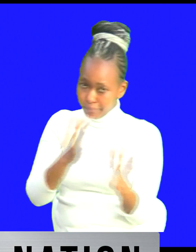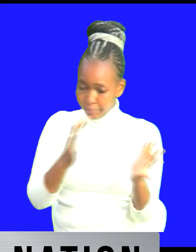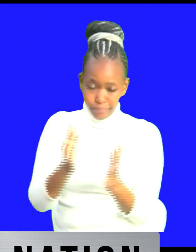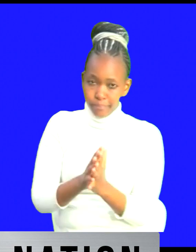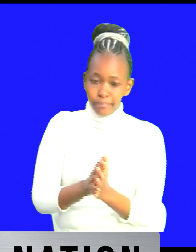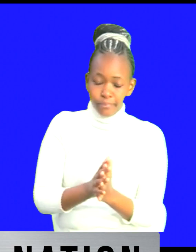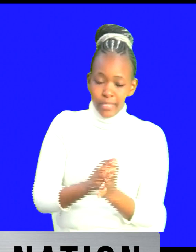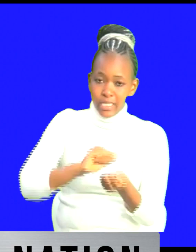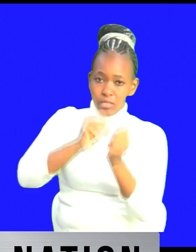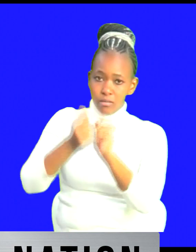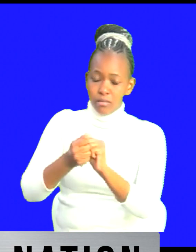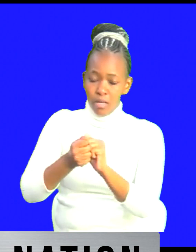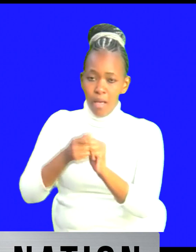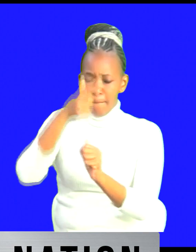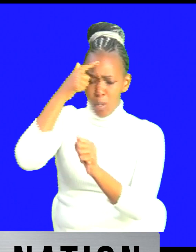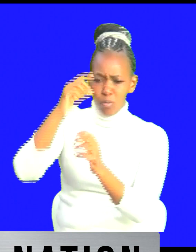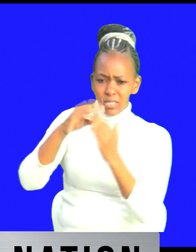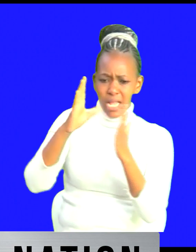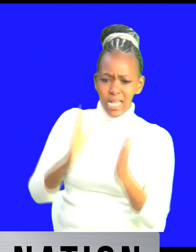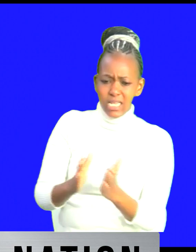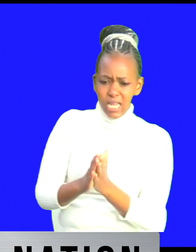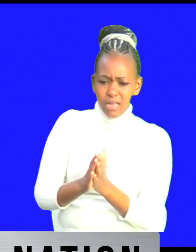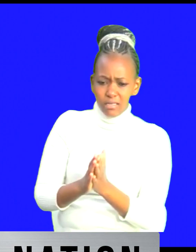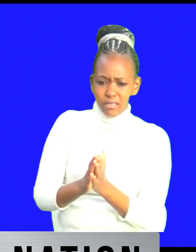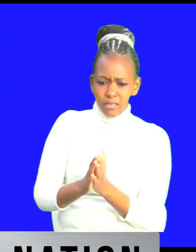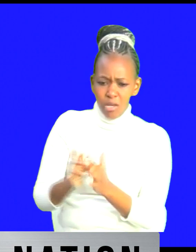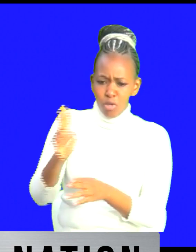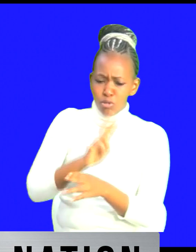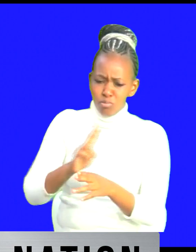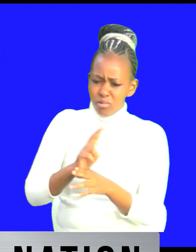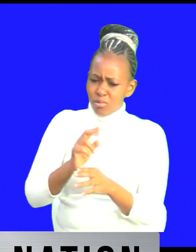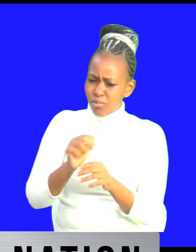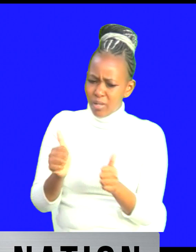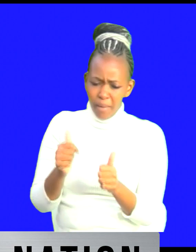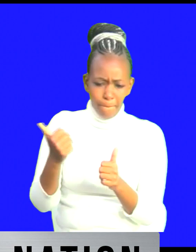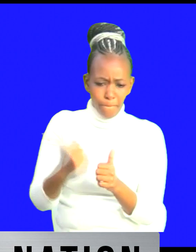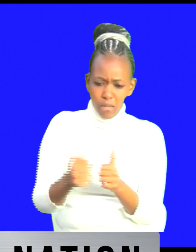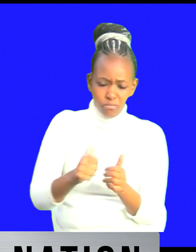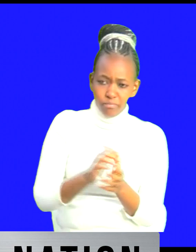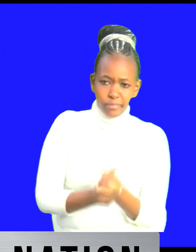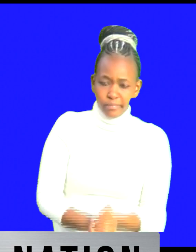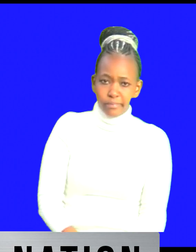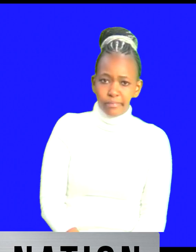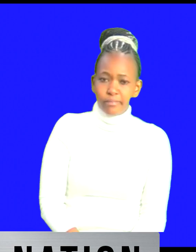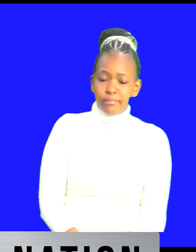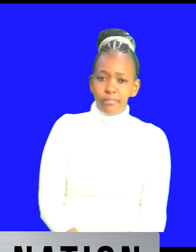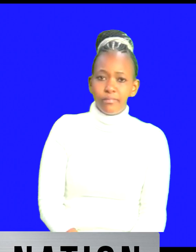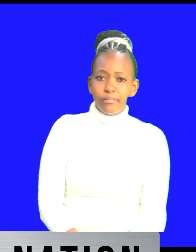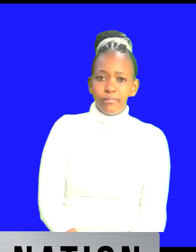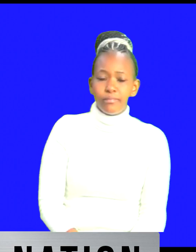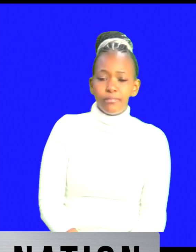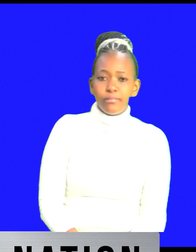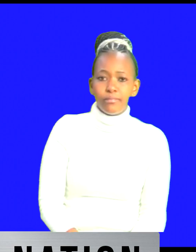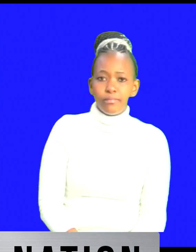because our leaders don't seem to use this very well to a point where they can attest to